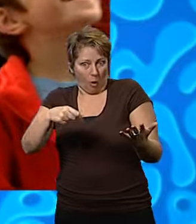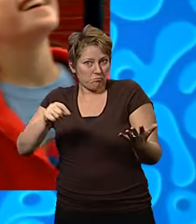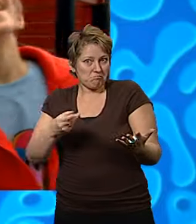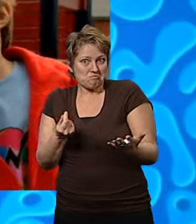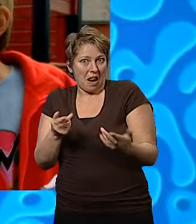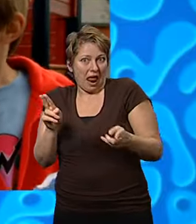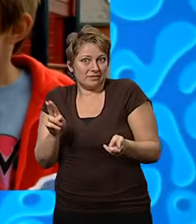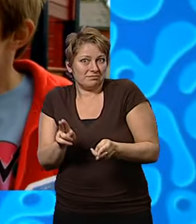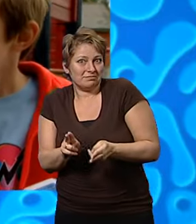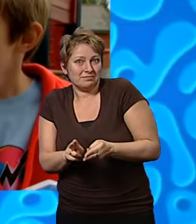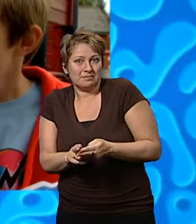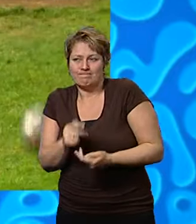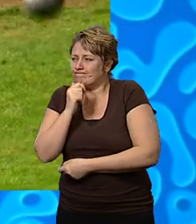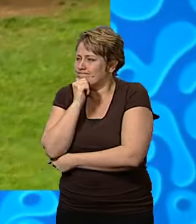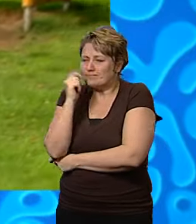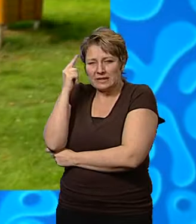Where do you think we might see them?